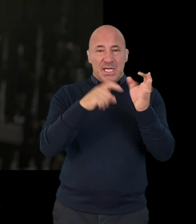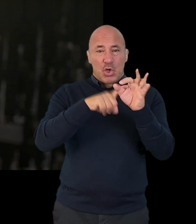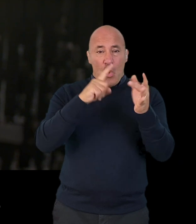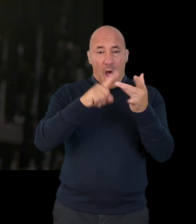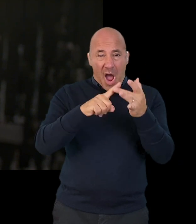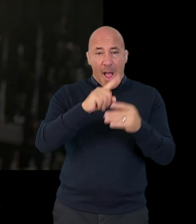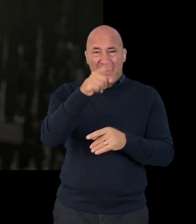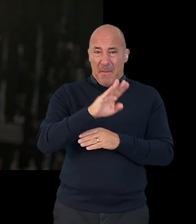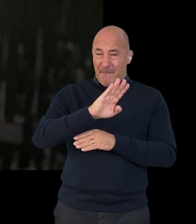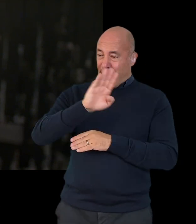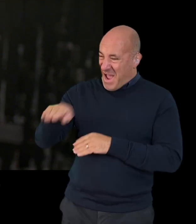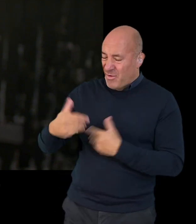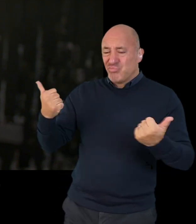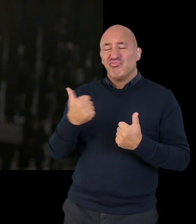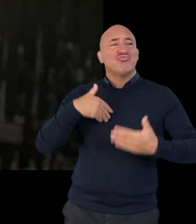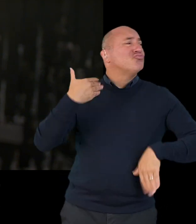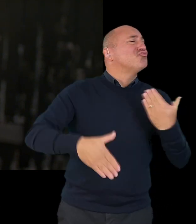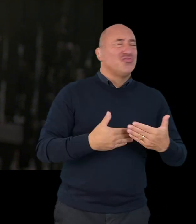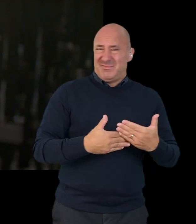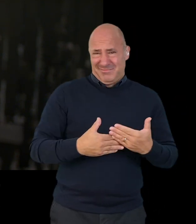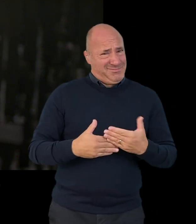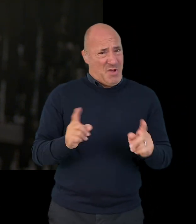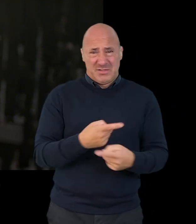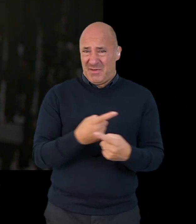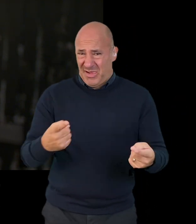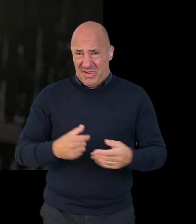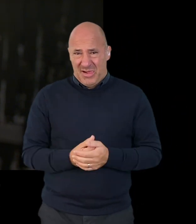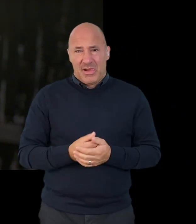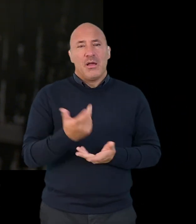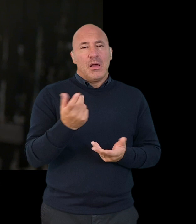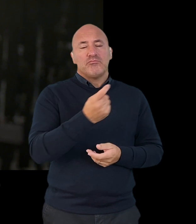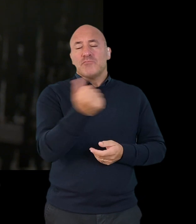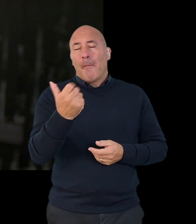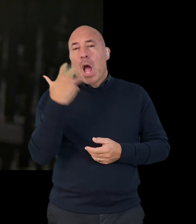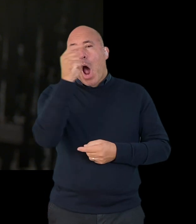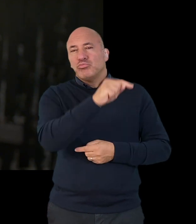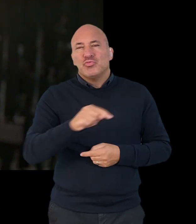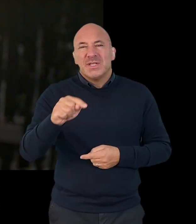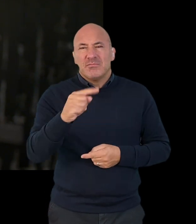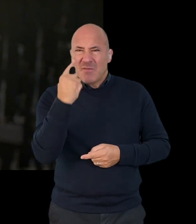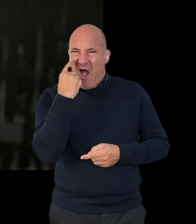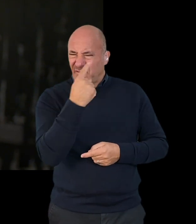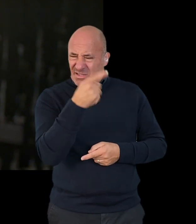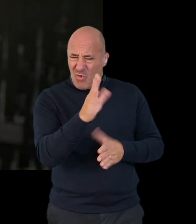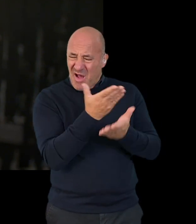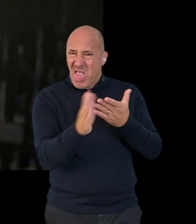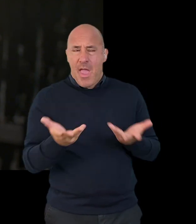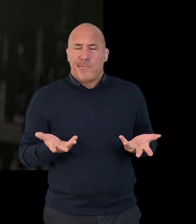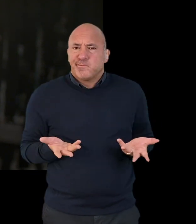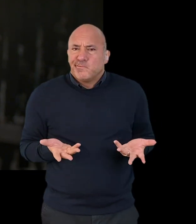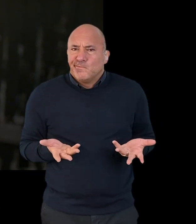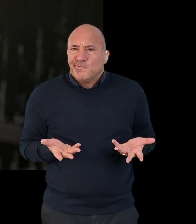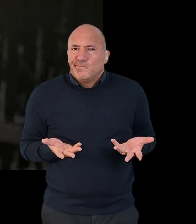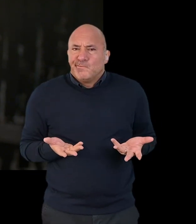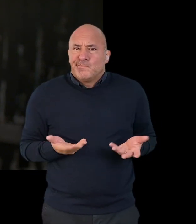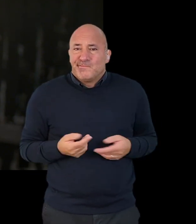there is no possibility for LGBTQI people to go back and live openly and freely but in other countries objective evidence